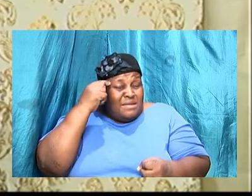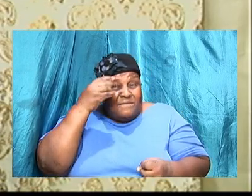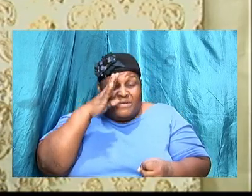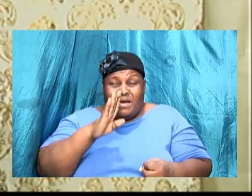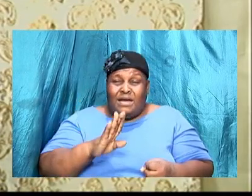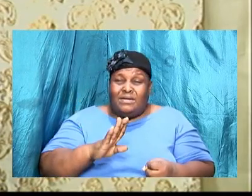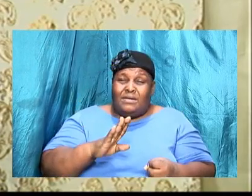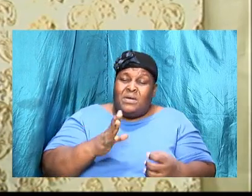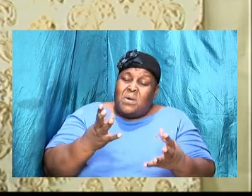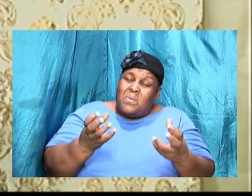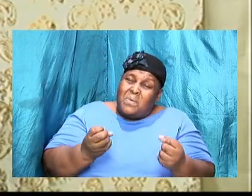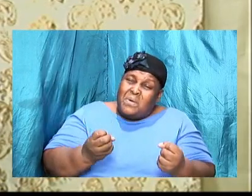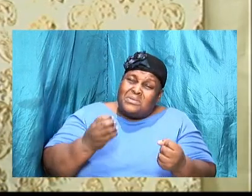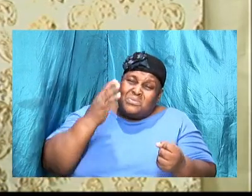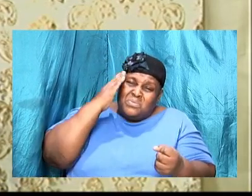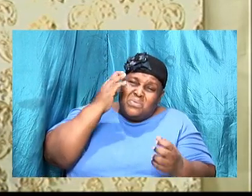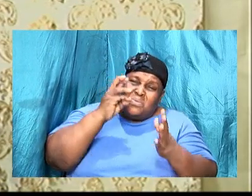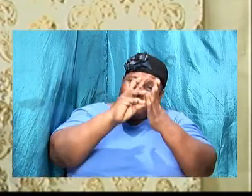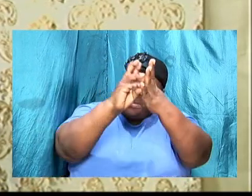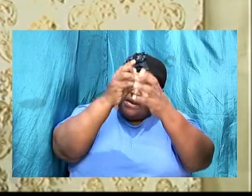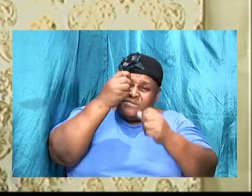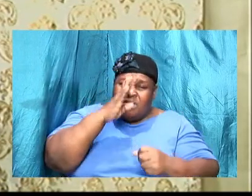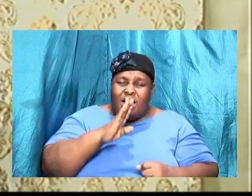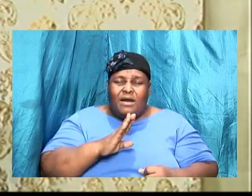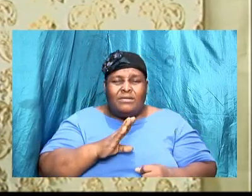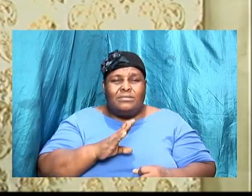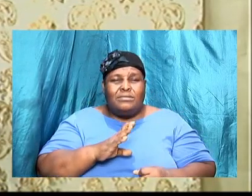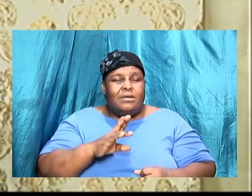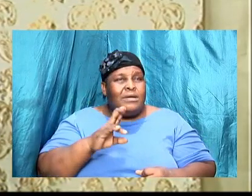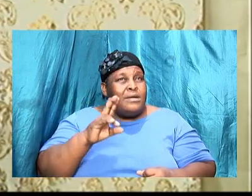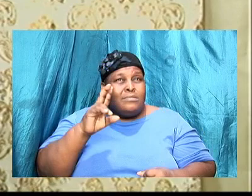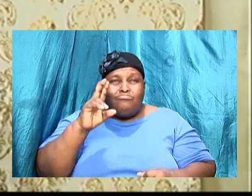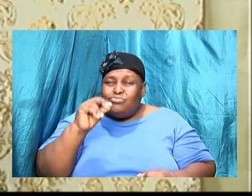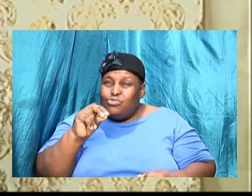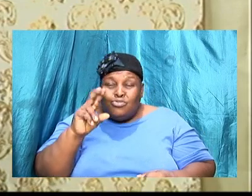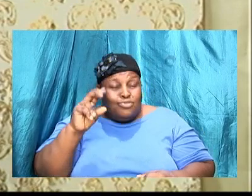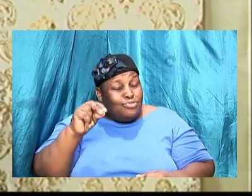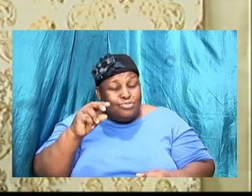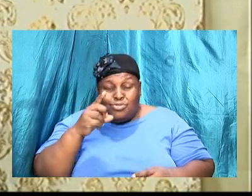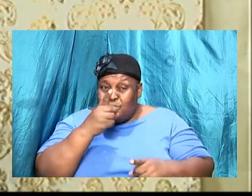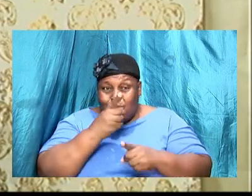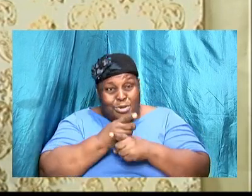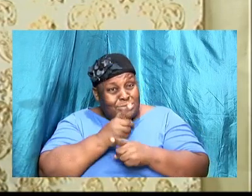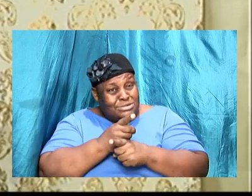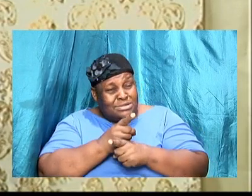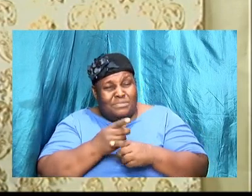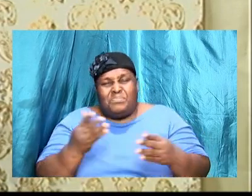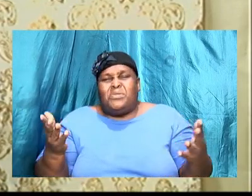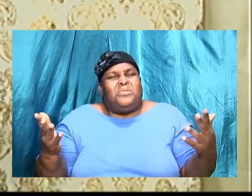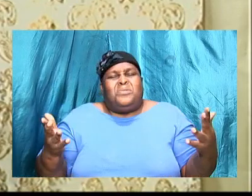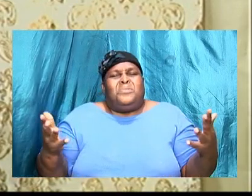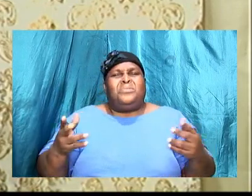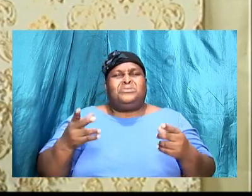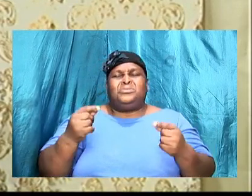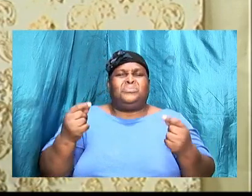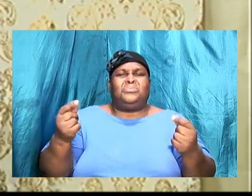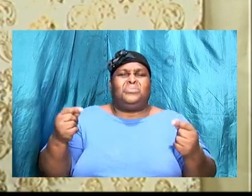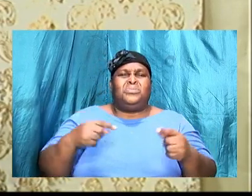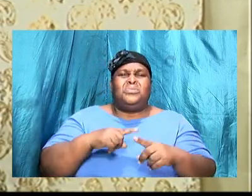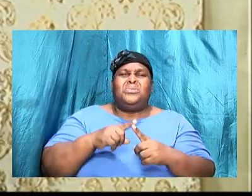wanting to know the will of God but there is no answer what do you do when you prayed